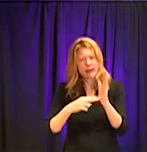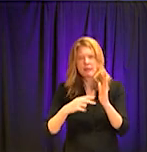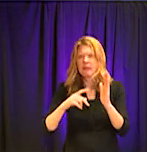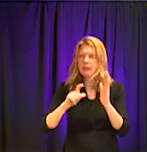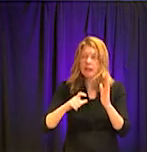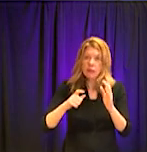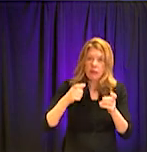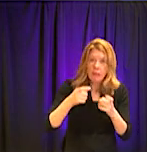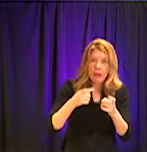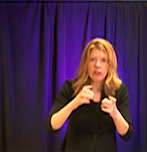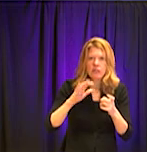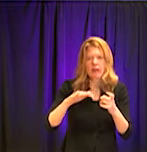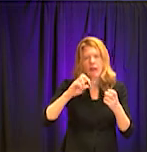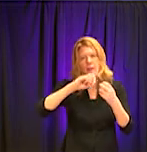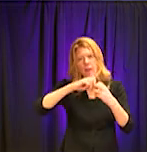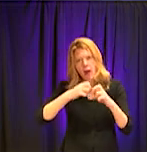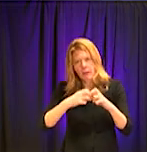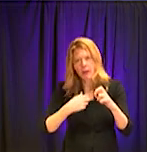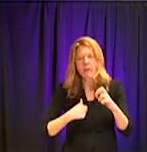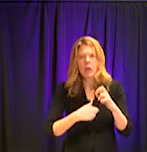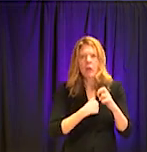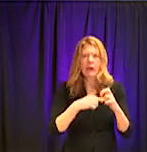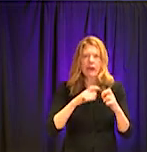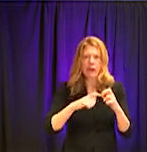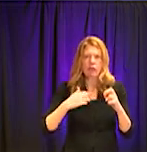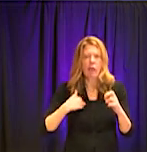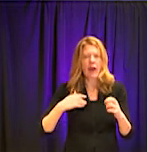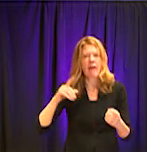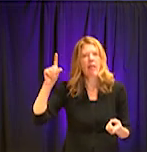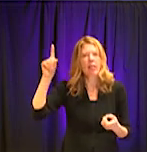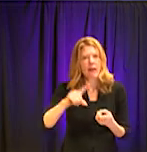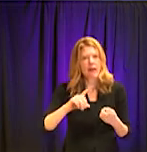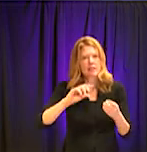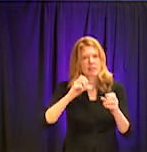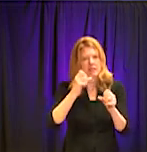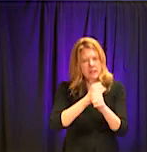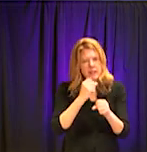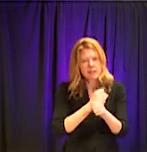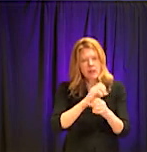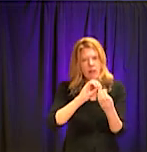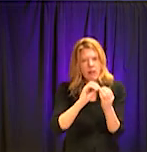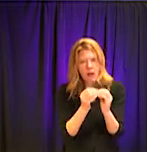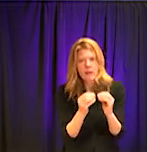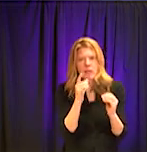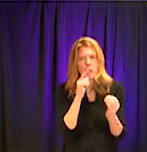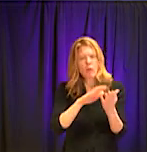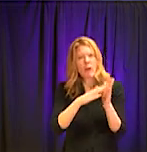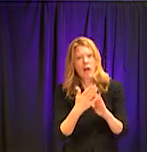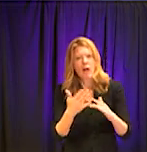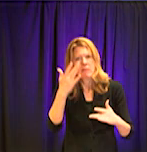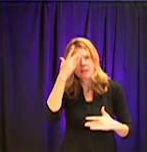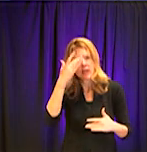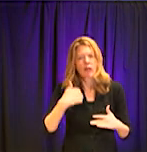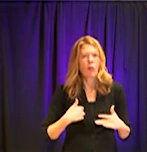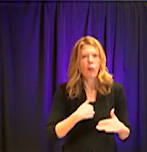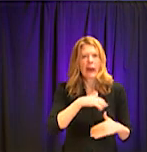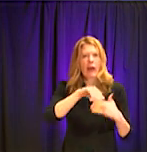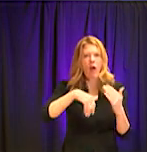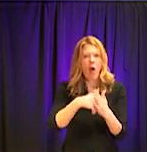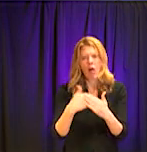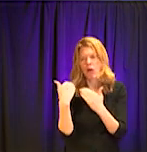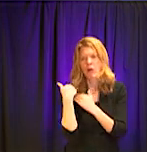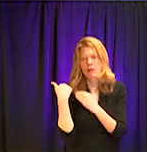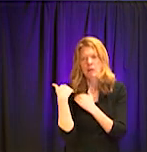those services in smaller numbers than if we did nothing and just let, you know, the number of people that need those services spike. Right. Physical